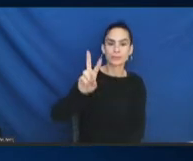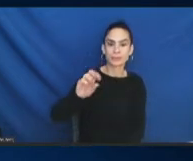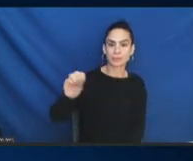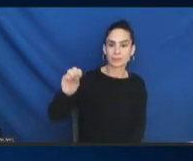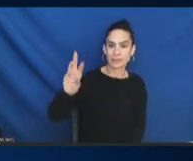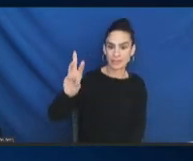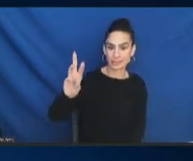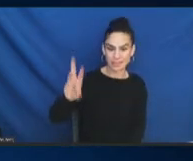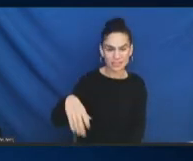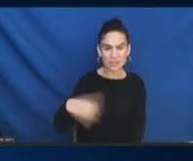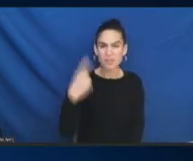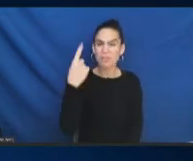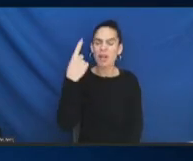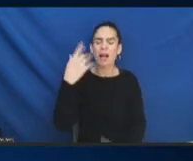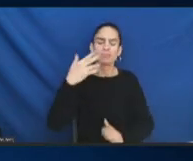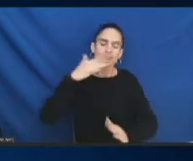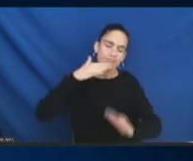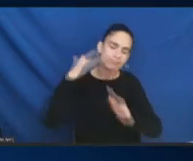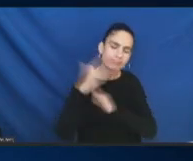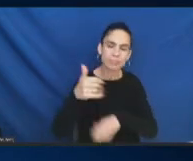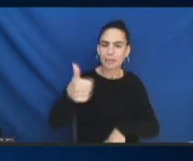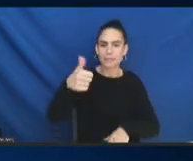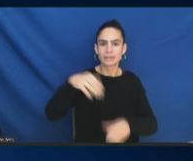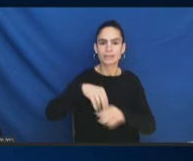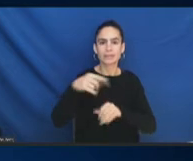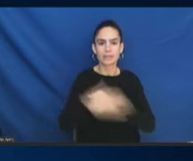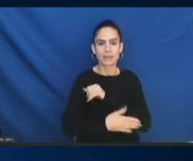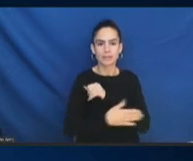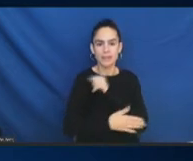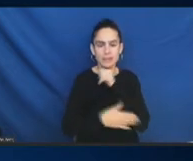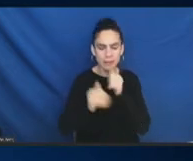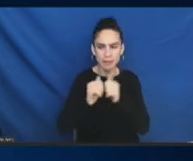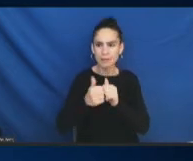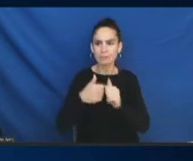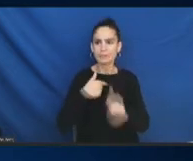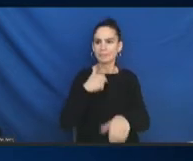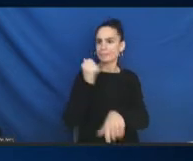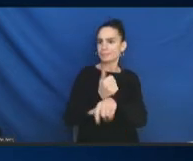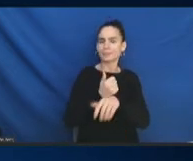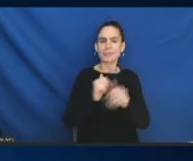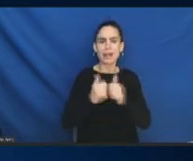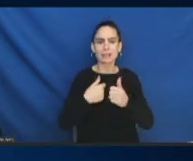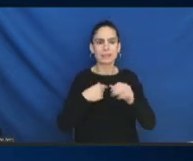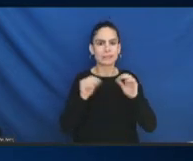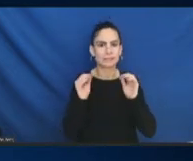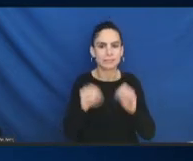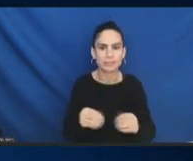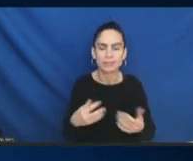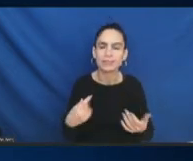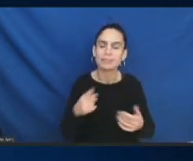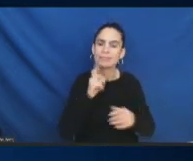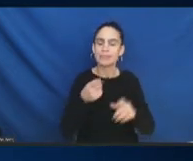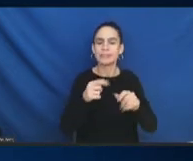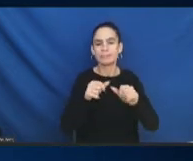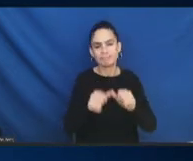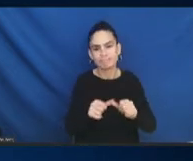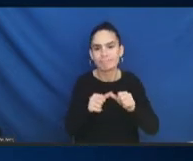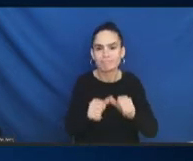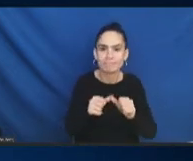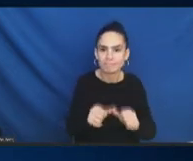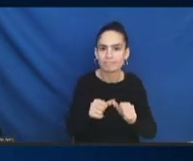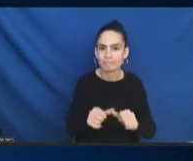barely implemented. You know, we just, you know, keep on attacking everyone, saying, duh, that's the law.